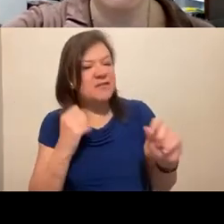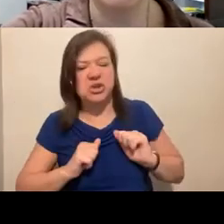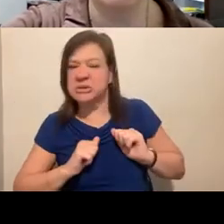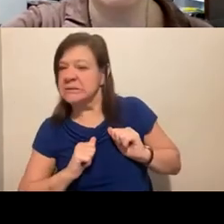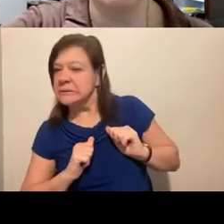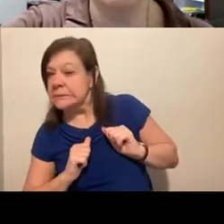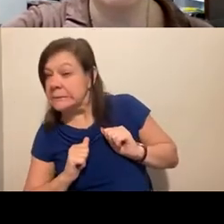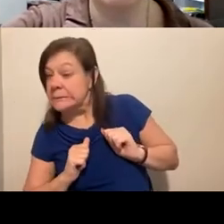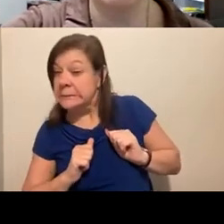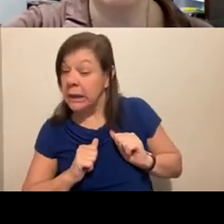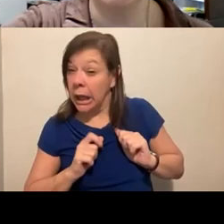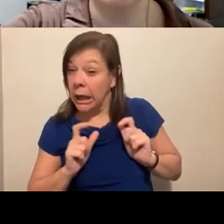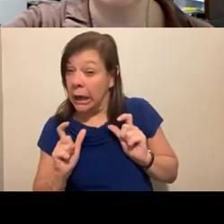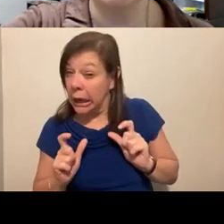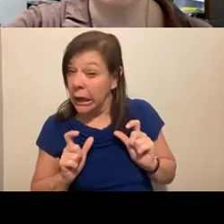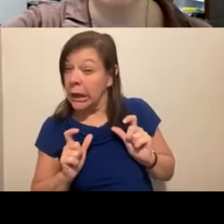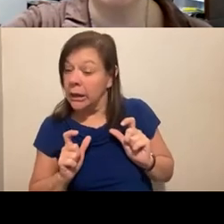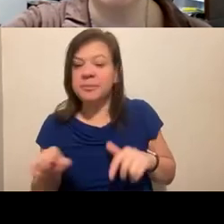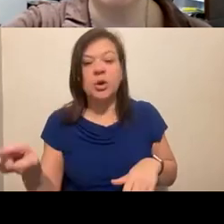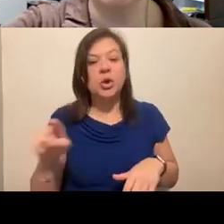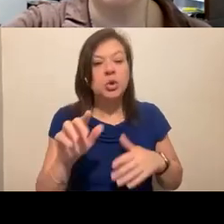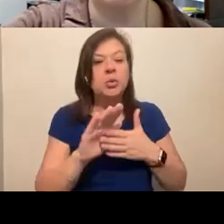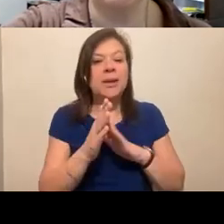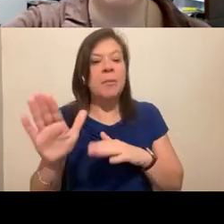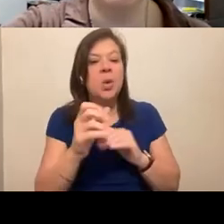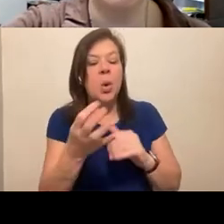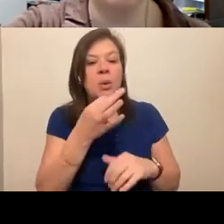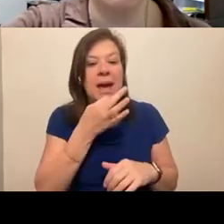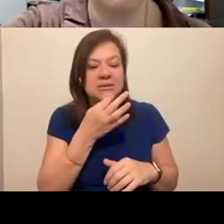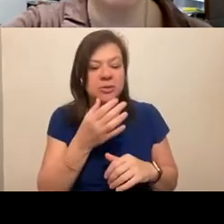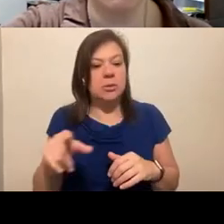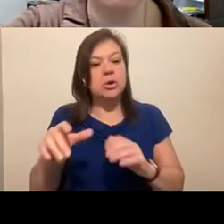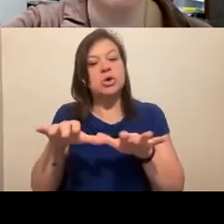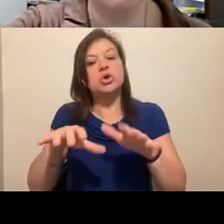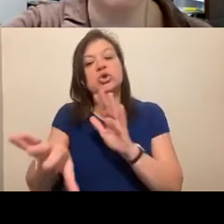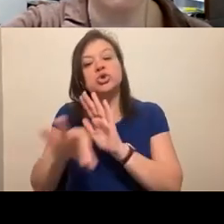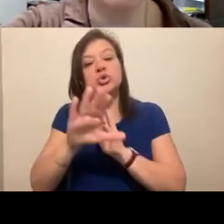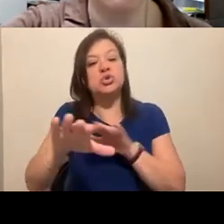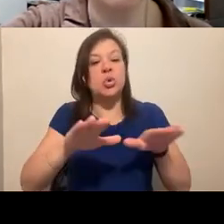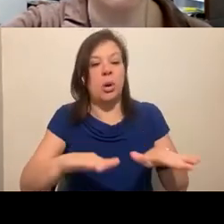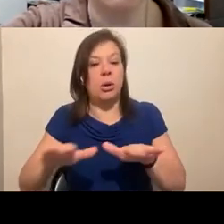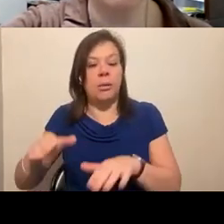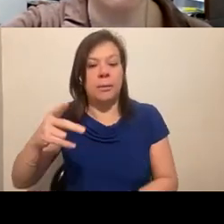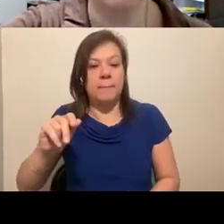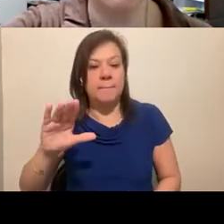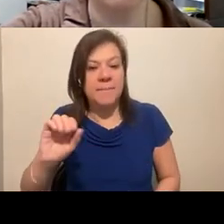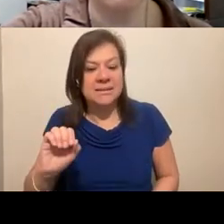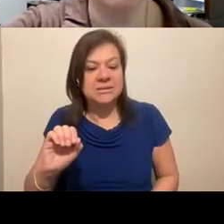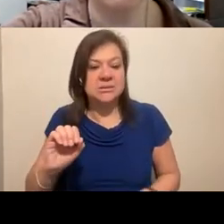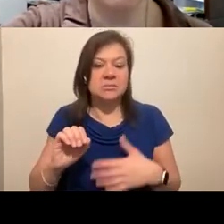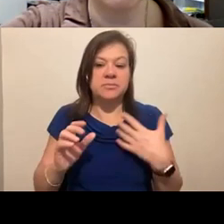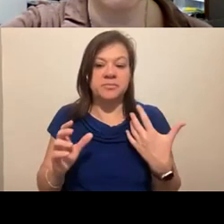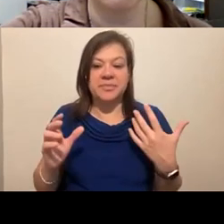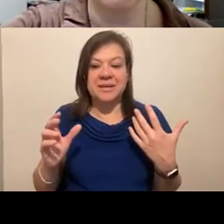you're, you're going to be your own expert. You can choose the pace that you want to participate in. The sessions are